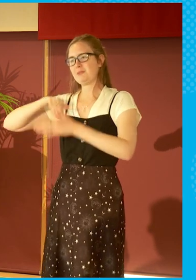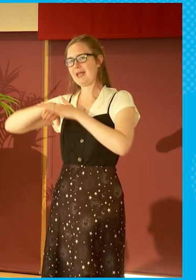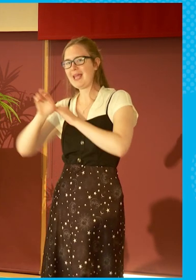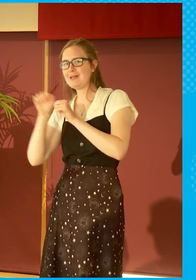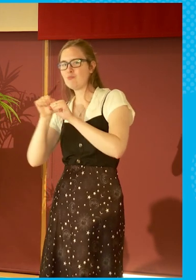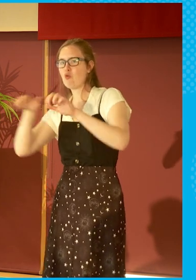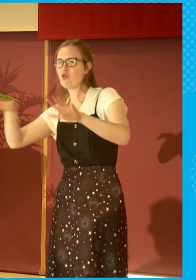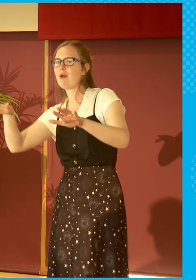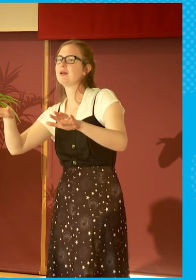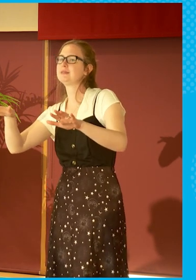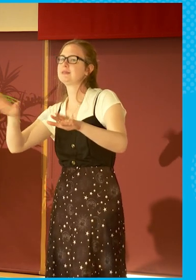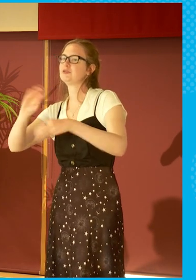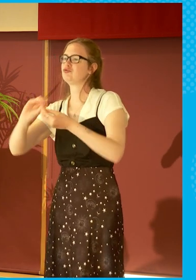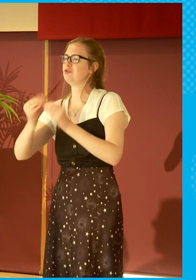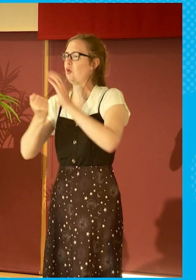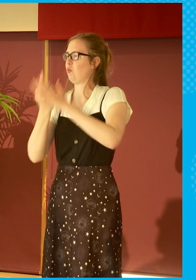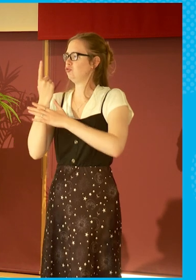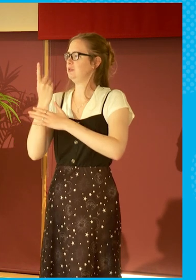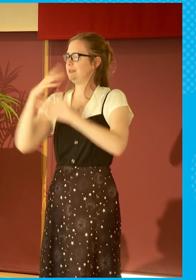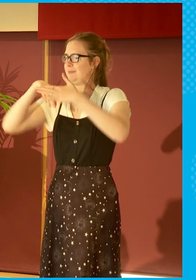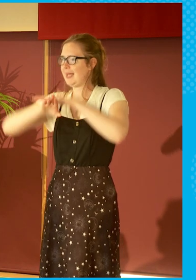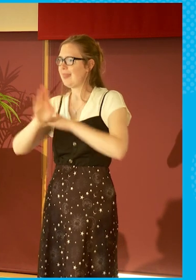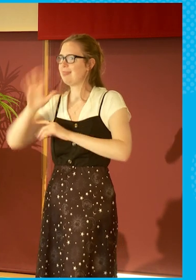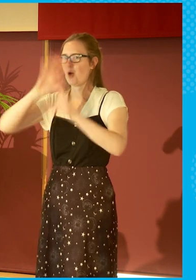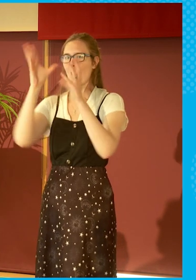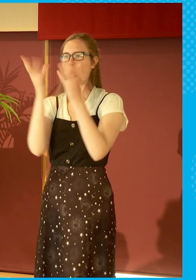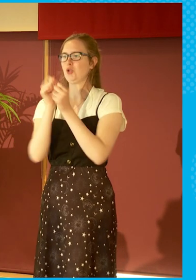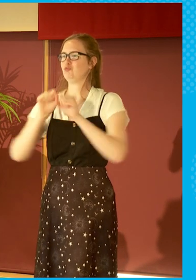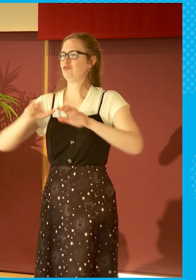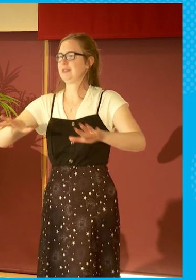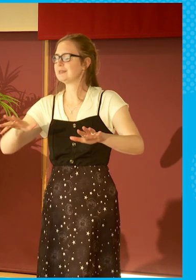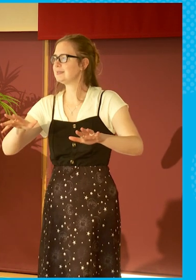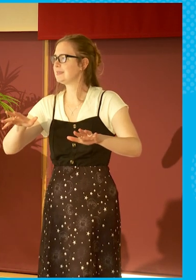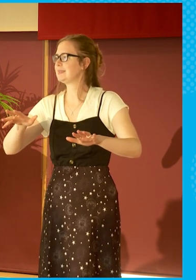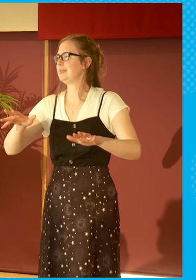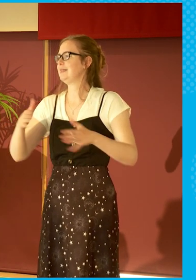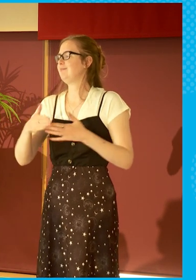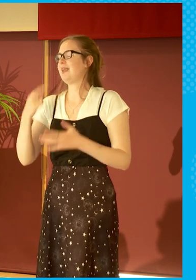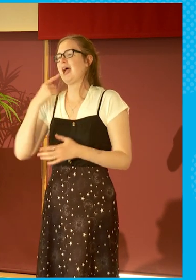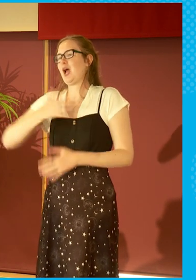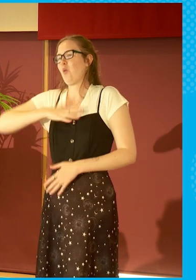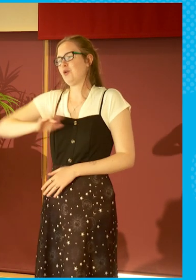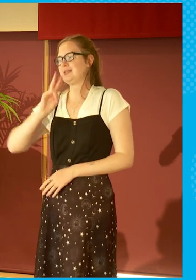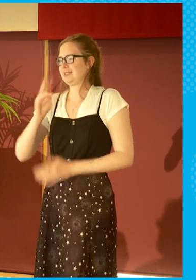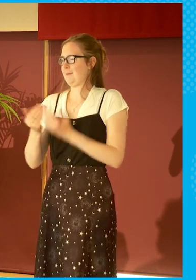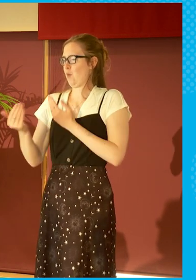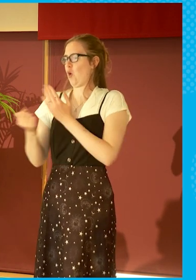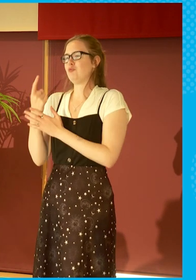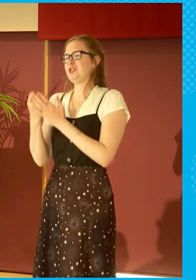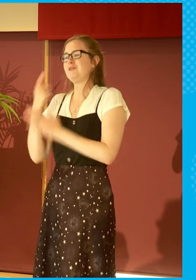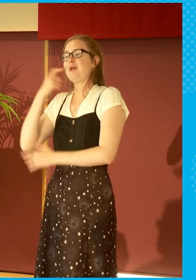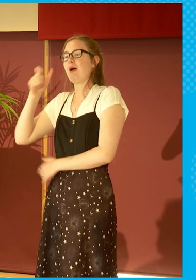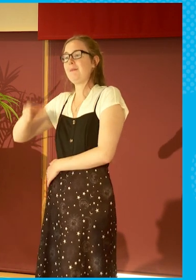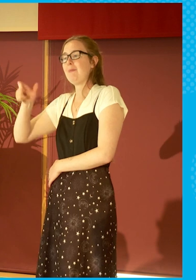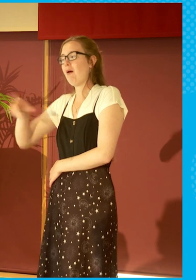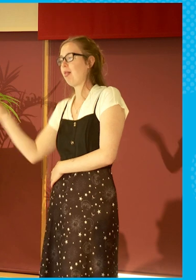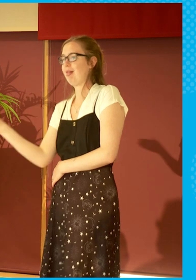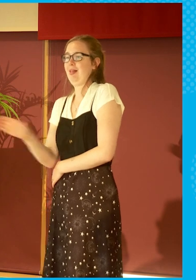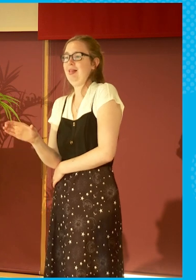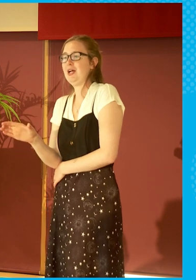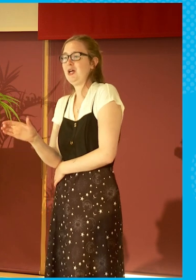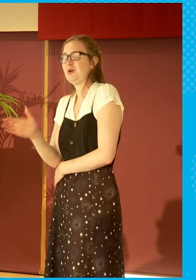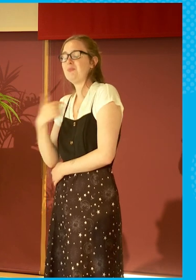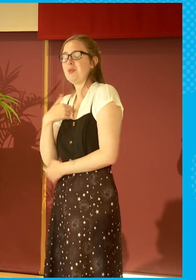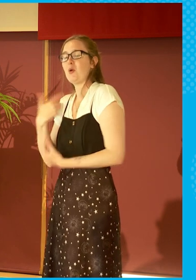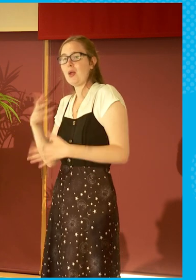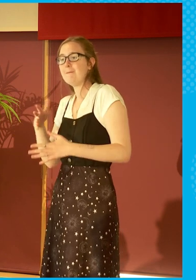opportunity and getting in the door, that I would want to see more opportunities for young people coming in. We do take on